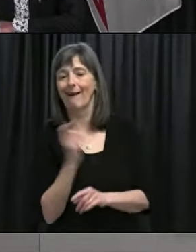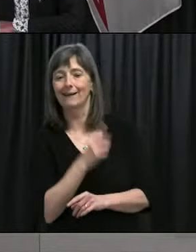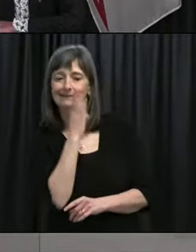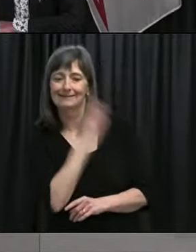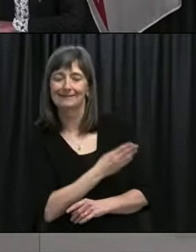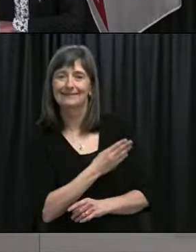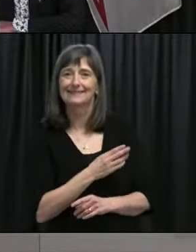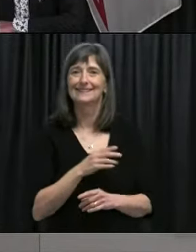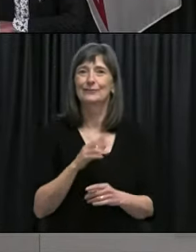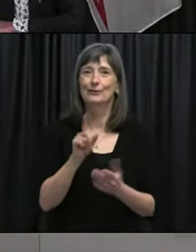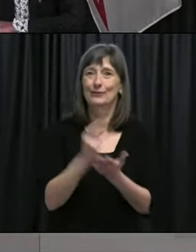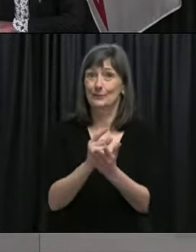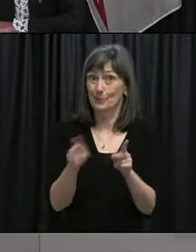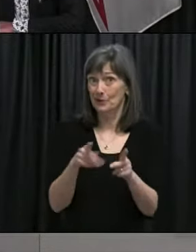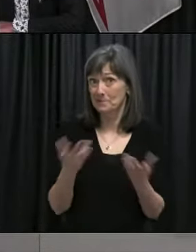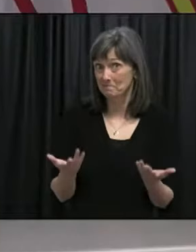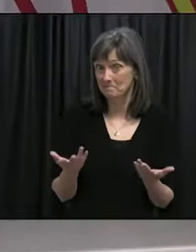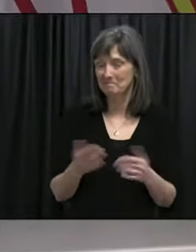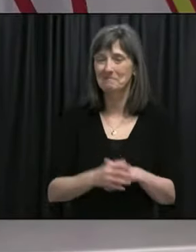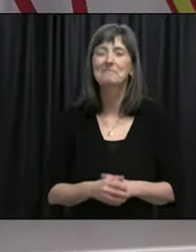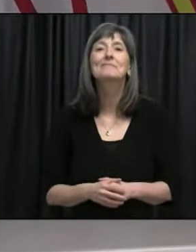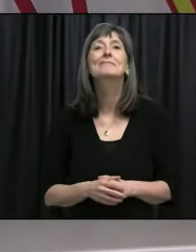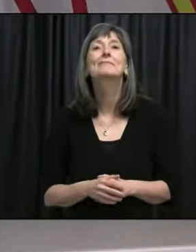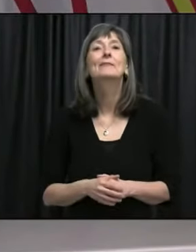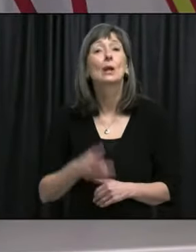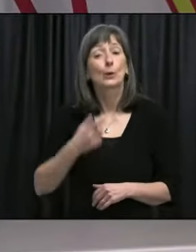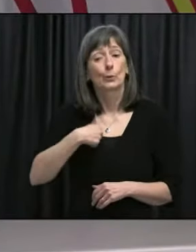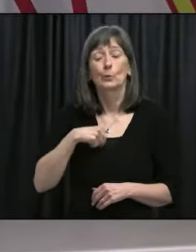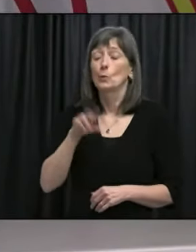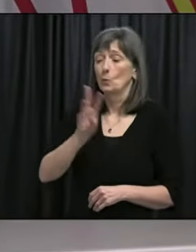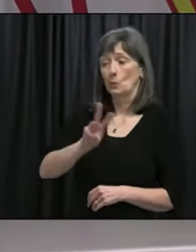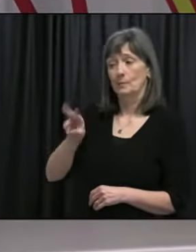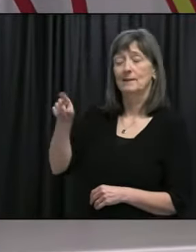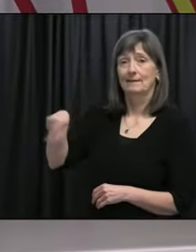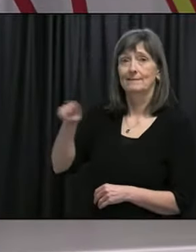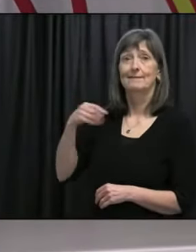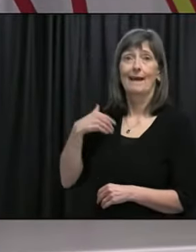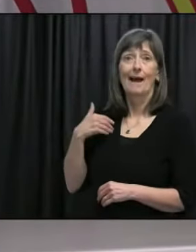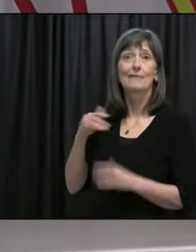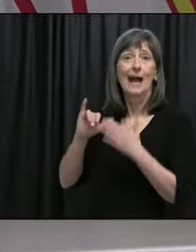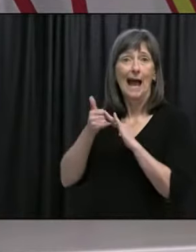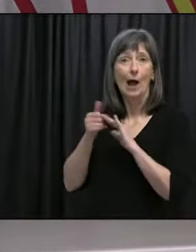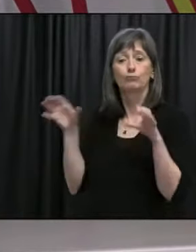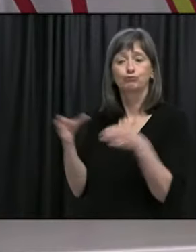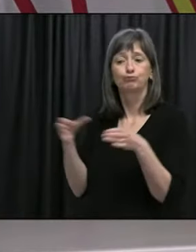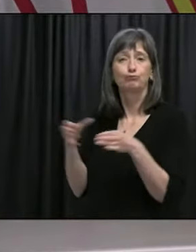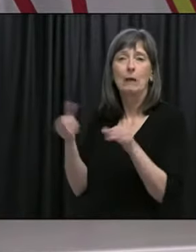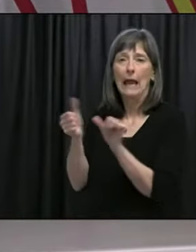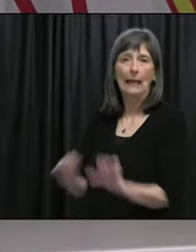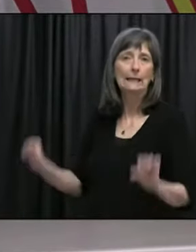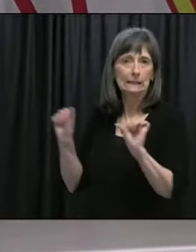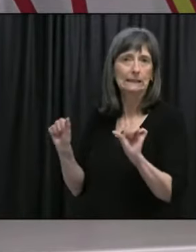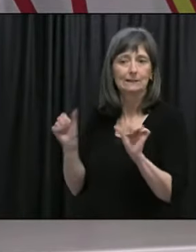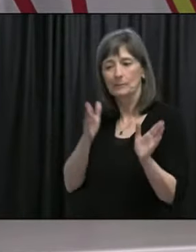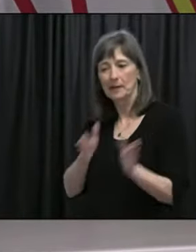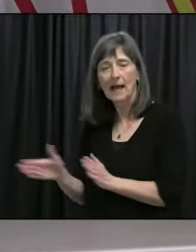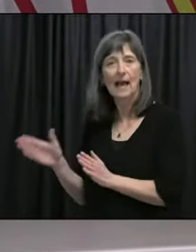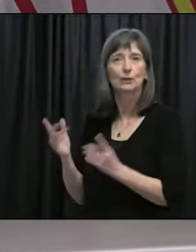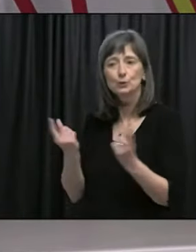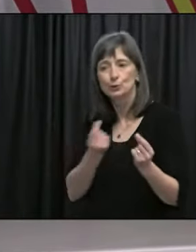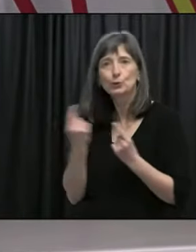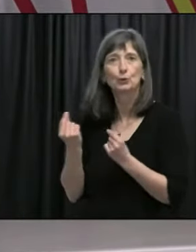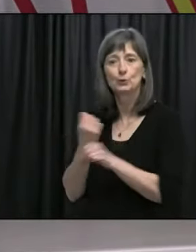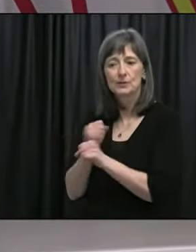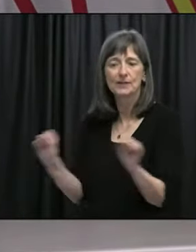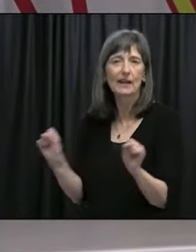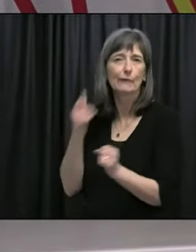Uh, yes, certainly. So, you know, we do have information on our website about gatherings and how gatherings should be organized and what constitutes